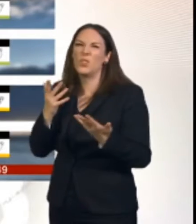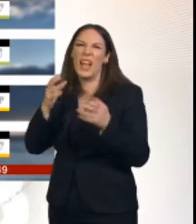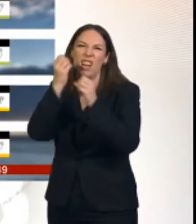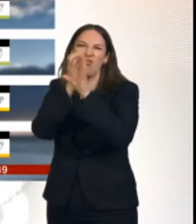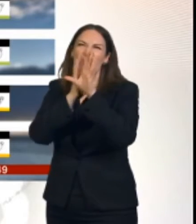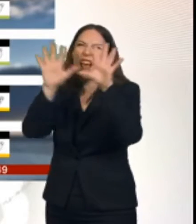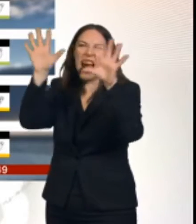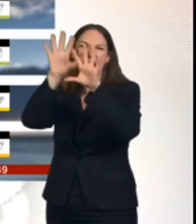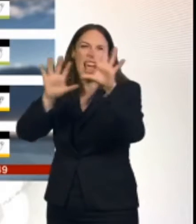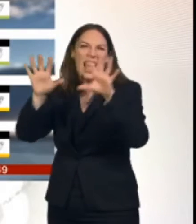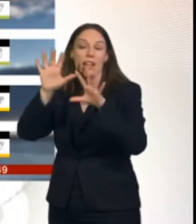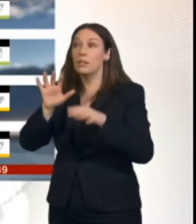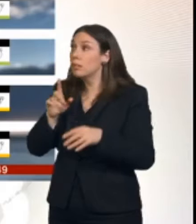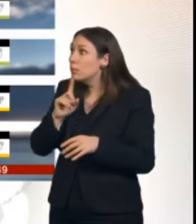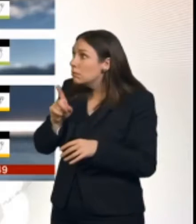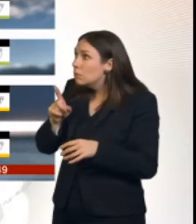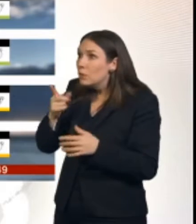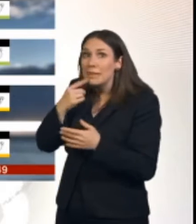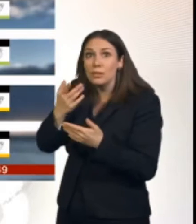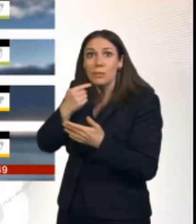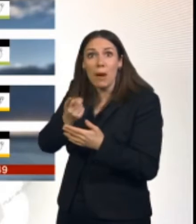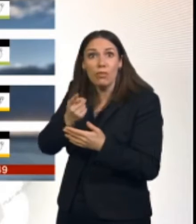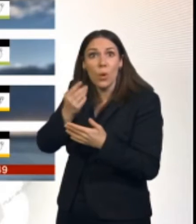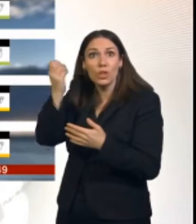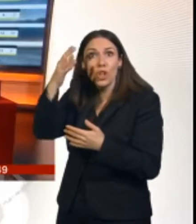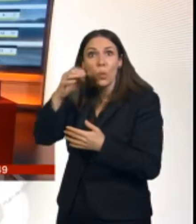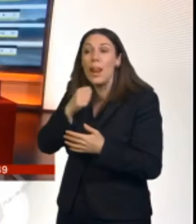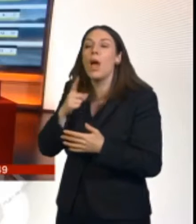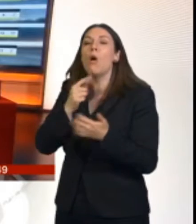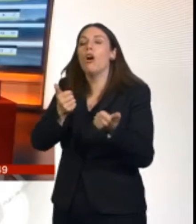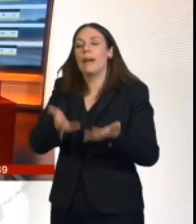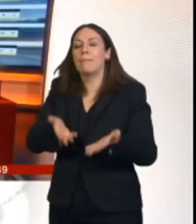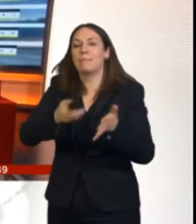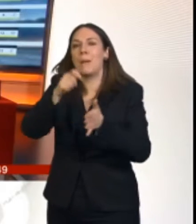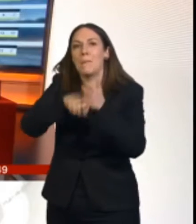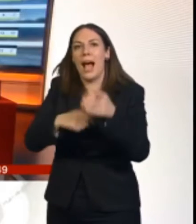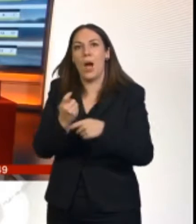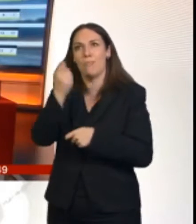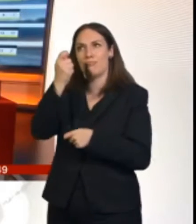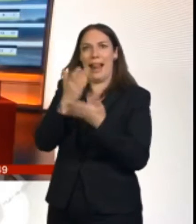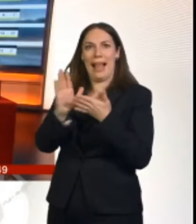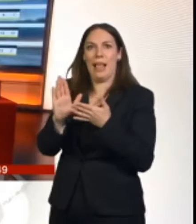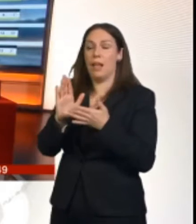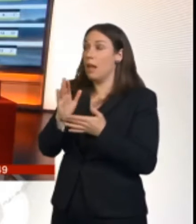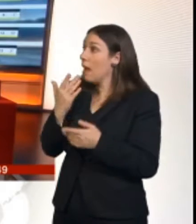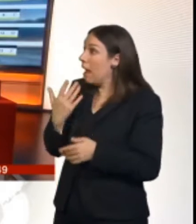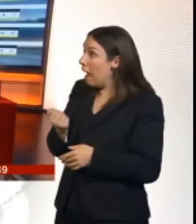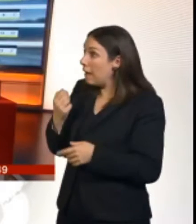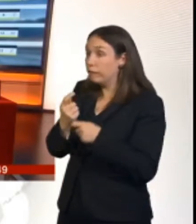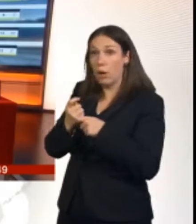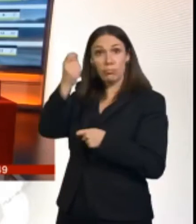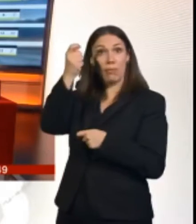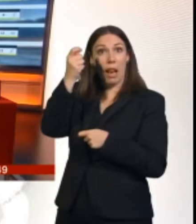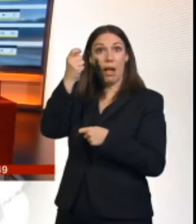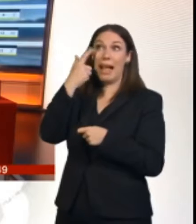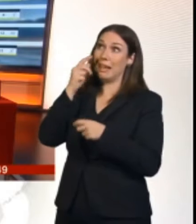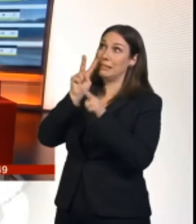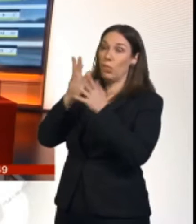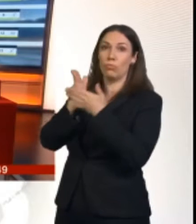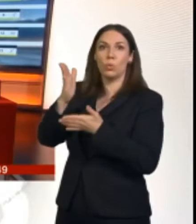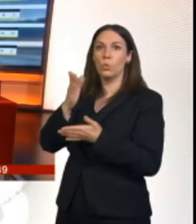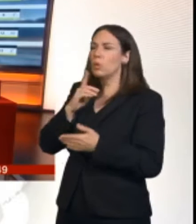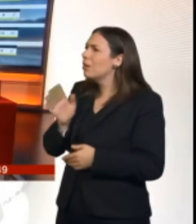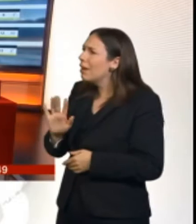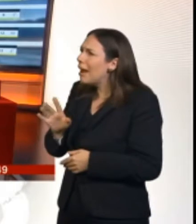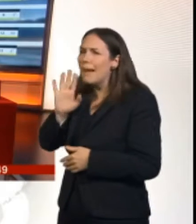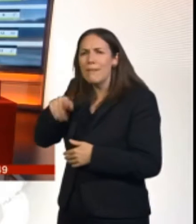Yeah, you said sun's coming out tomorrow, so I'll use it tomorrow. tomorrow. I there are a see-through umbrella. think there already are see-through umbrellas. I didn't